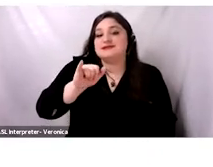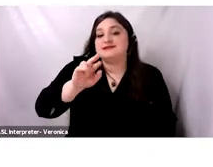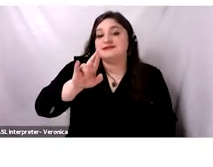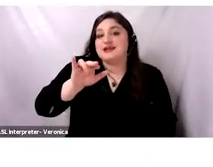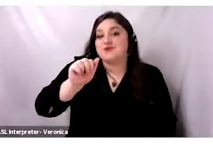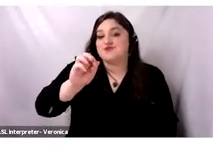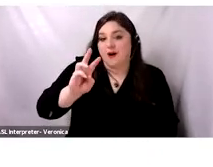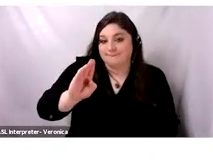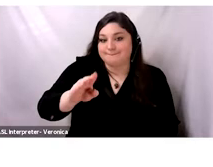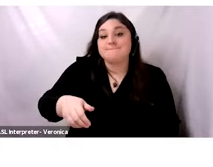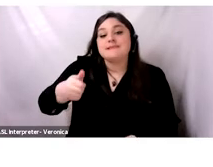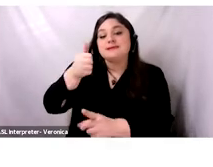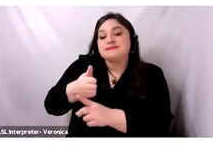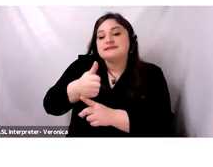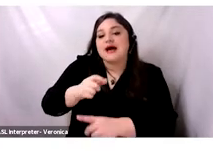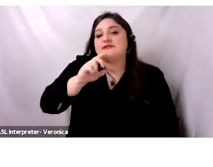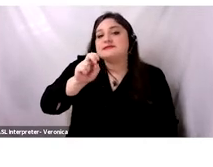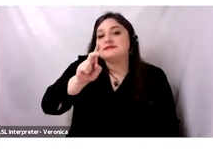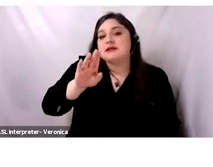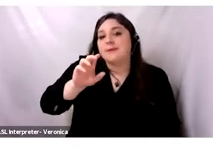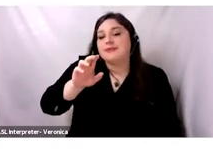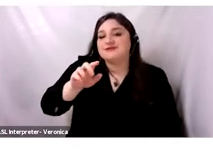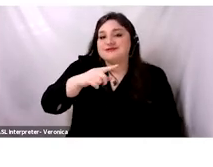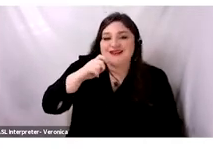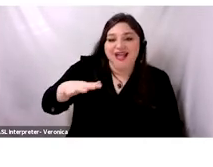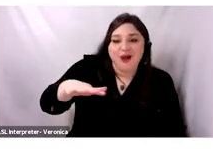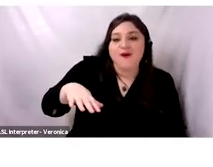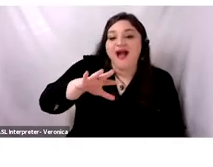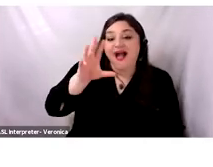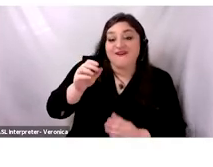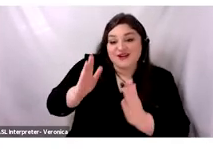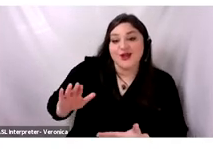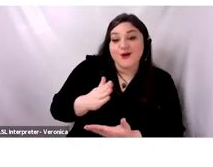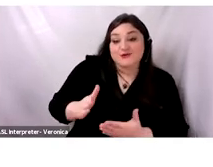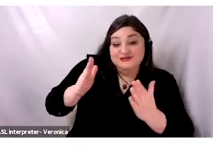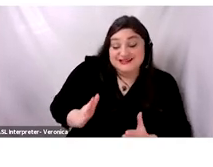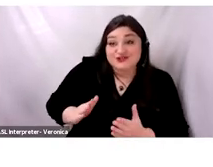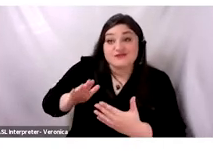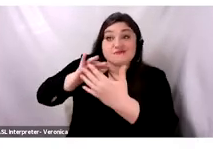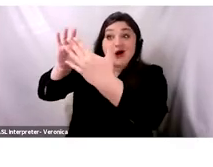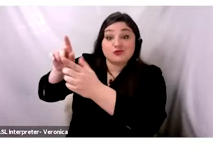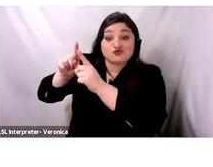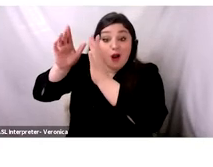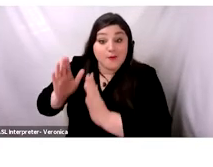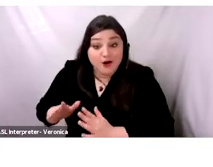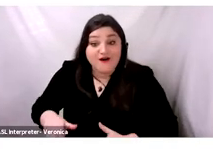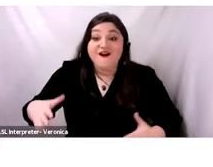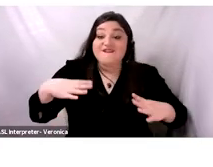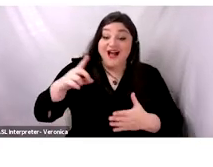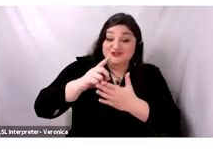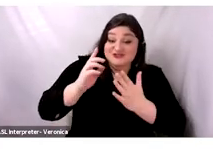astronomer, fashion designer, and gastronome in the Muslim Arab world. So even if his ancestors